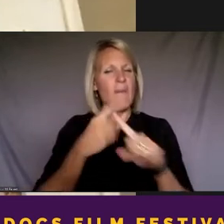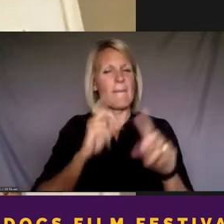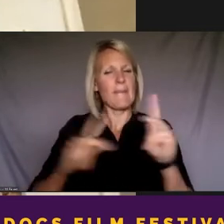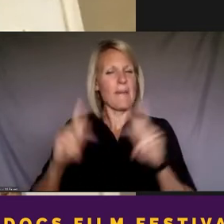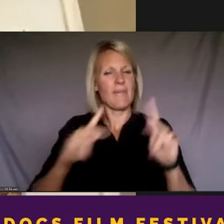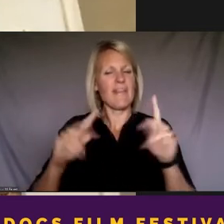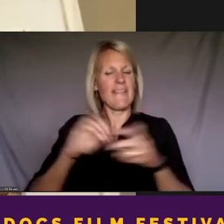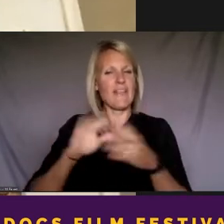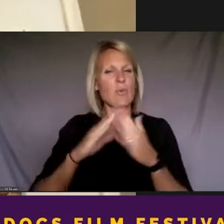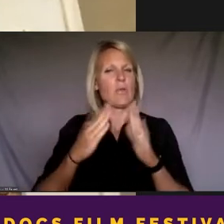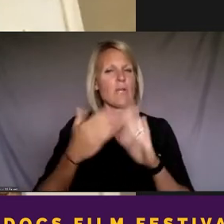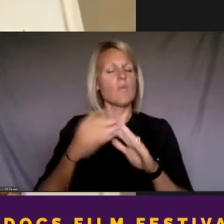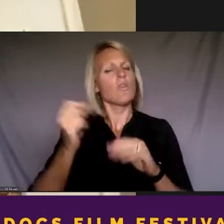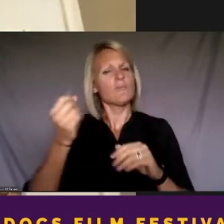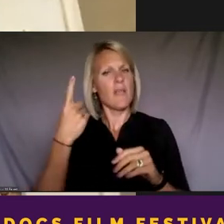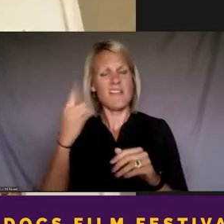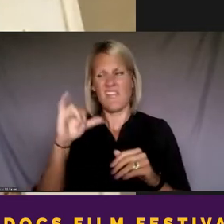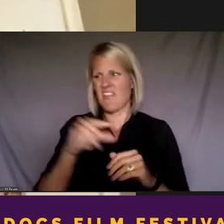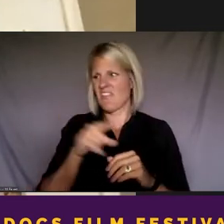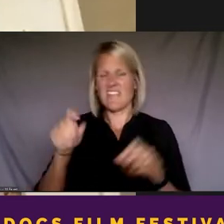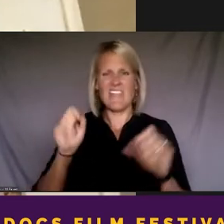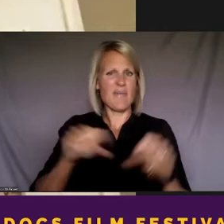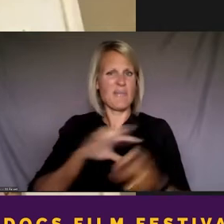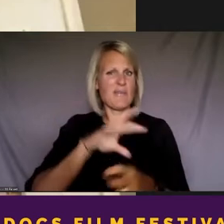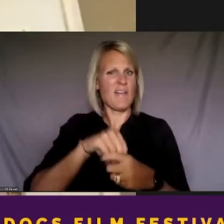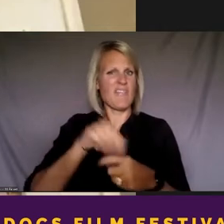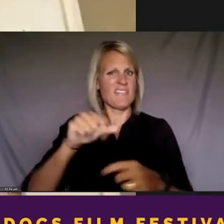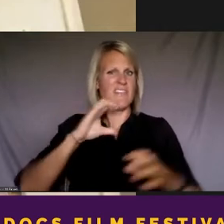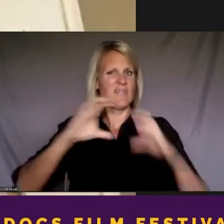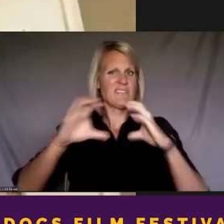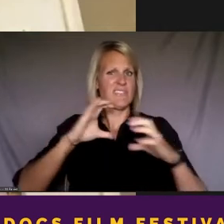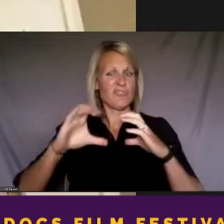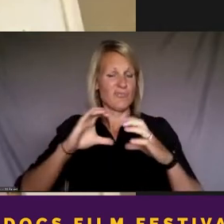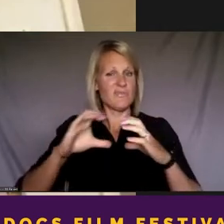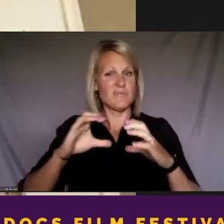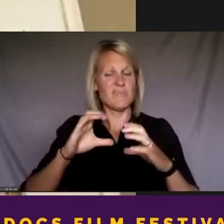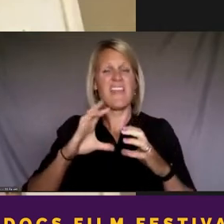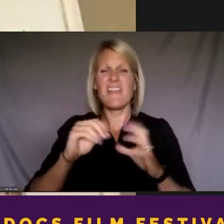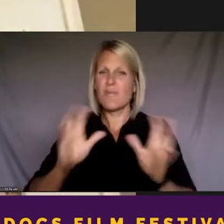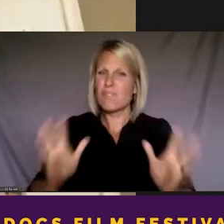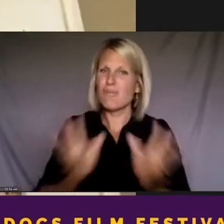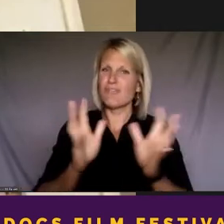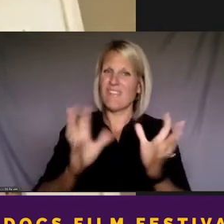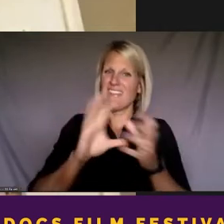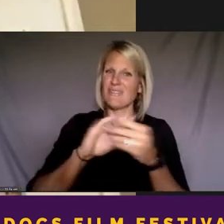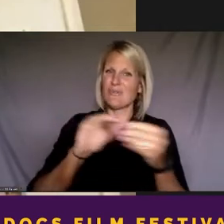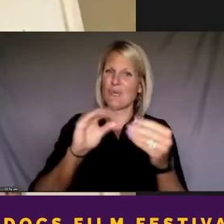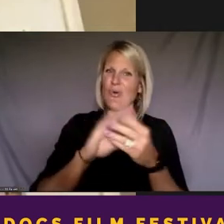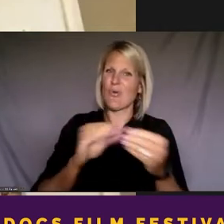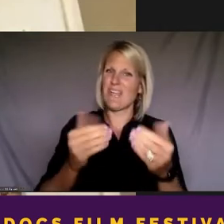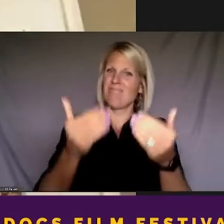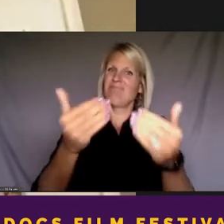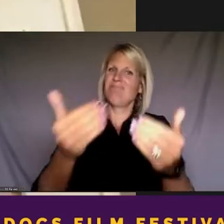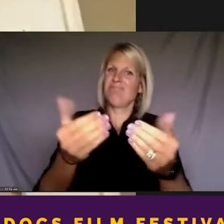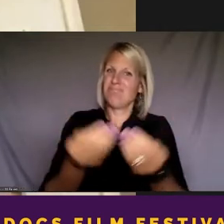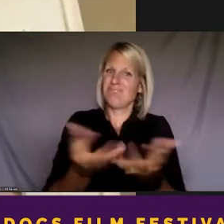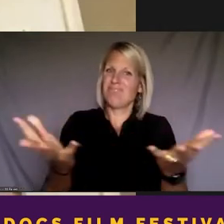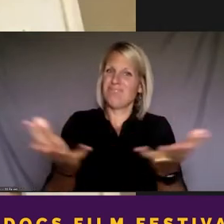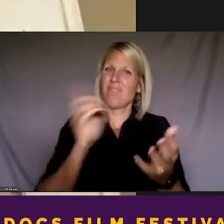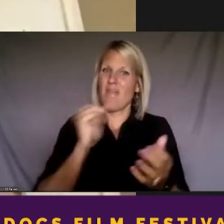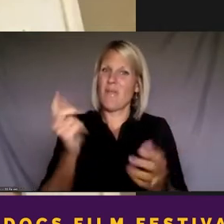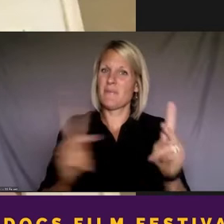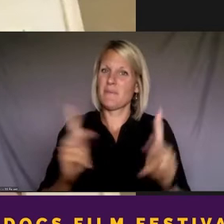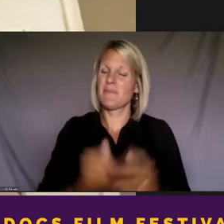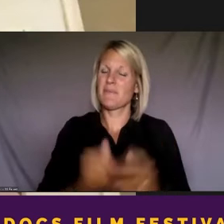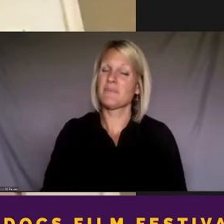community to understand that they can be a part of this conversation and push the narrative forward. I want to say, like,